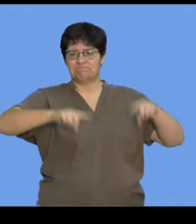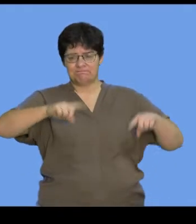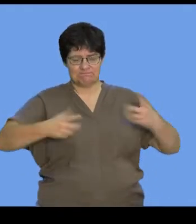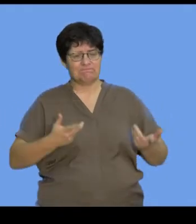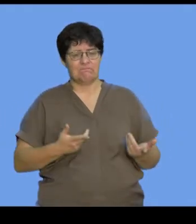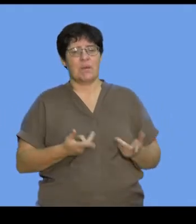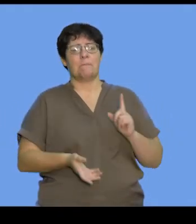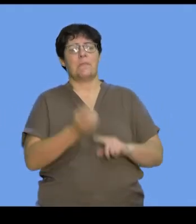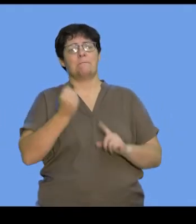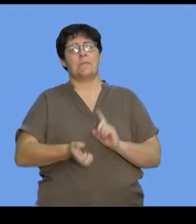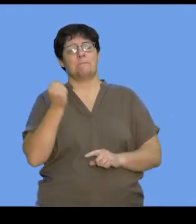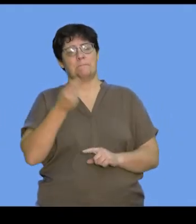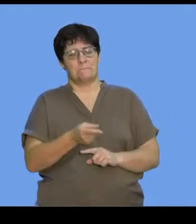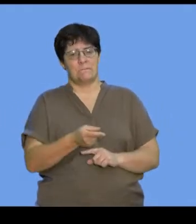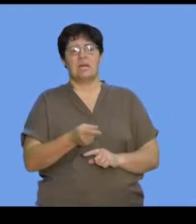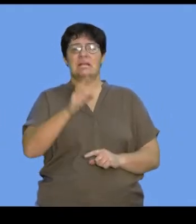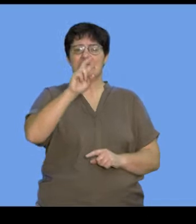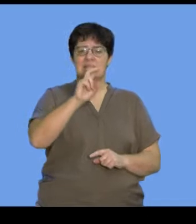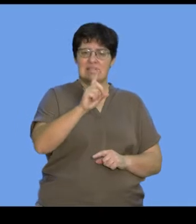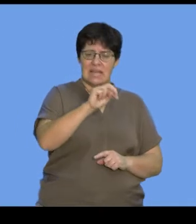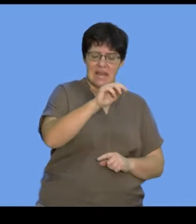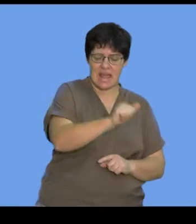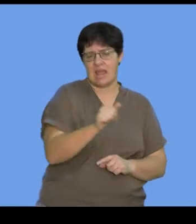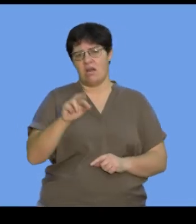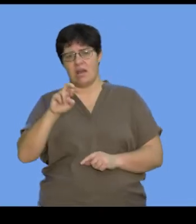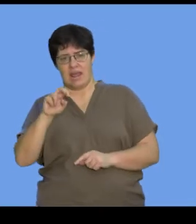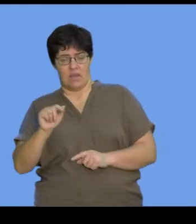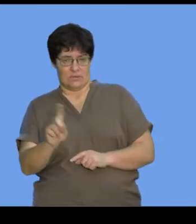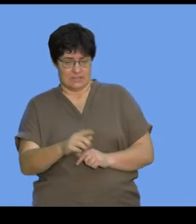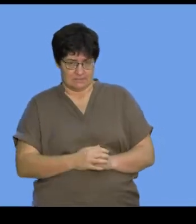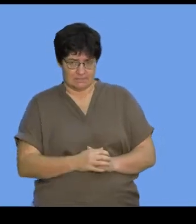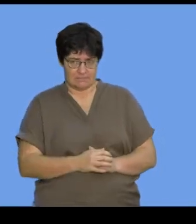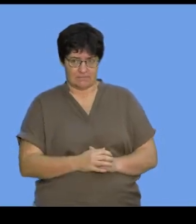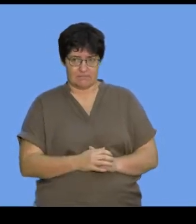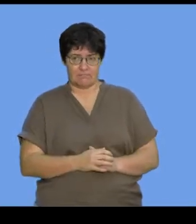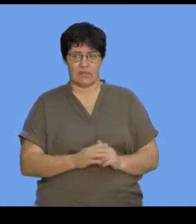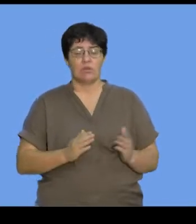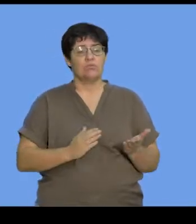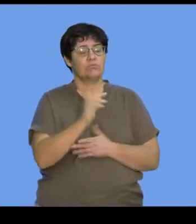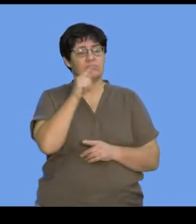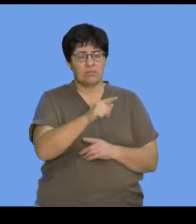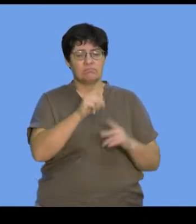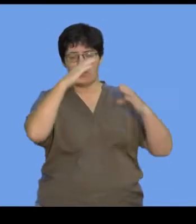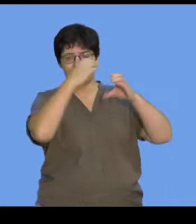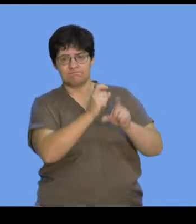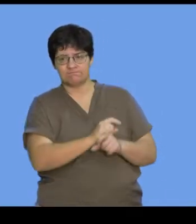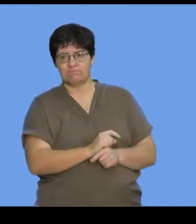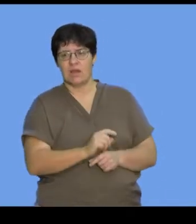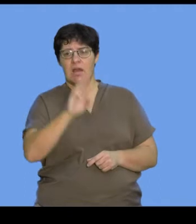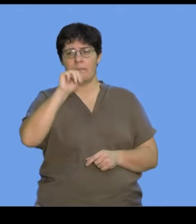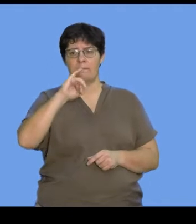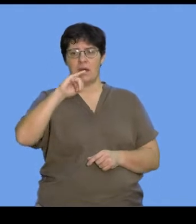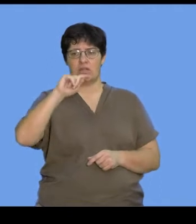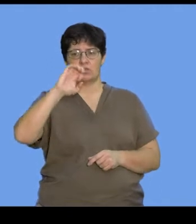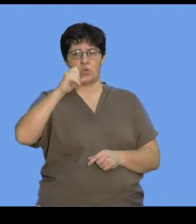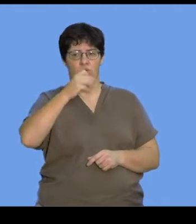acids as well, which are DNA and RNA. I will mention, through this lesson, context to what mitochondrial DNA is.